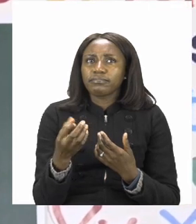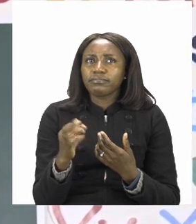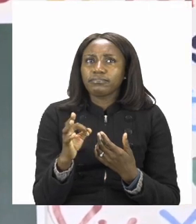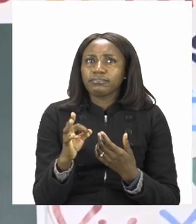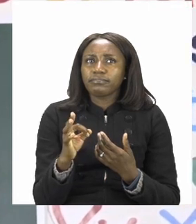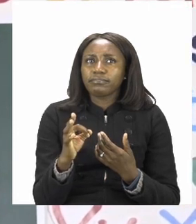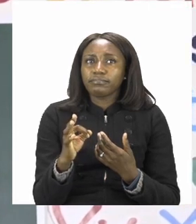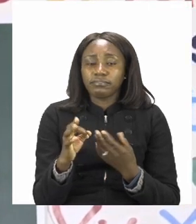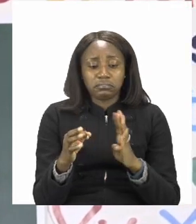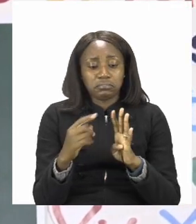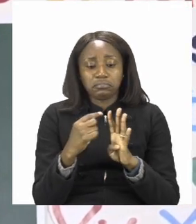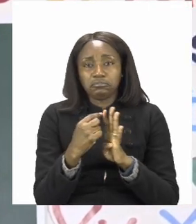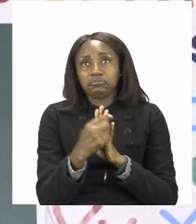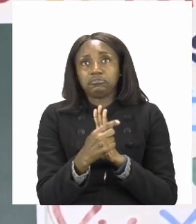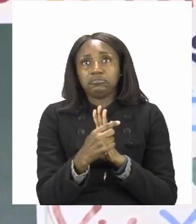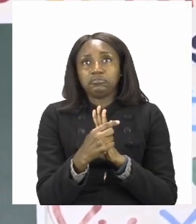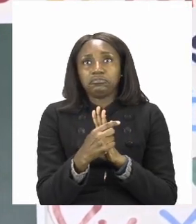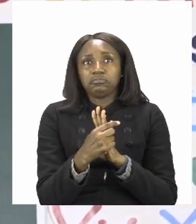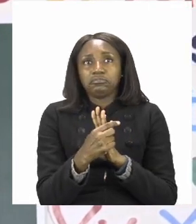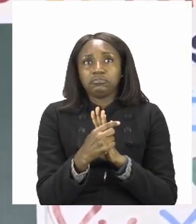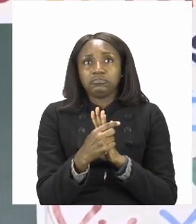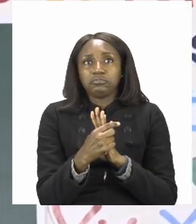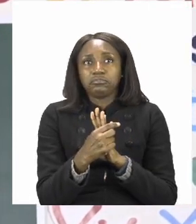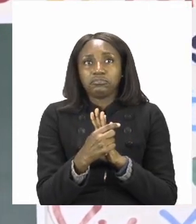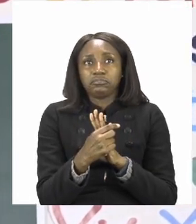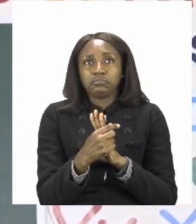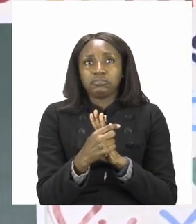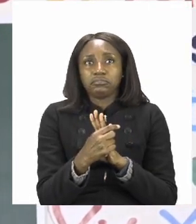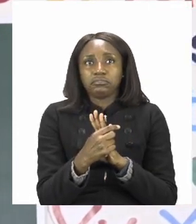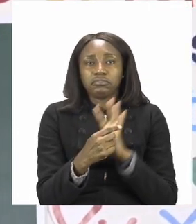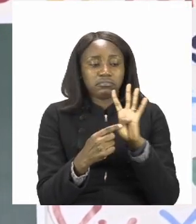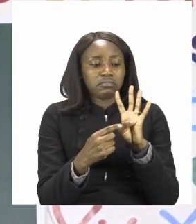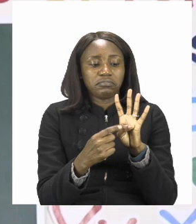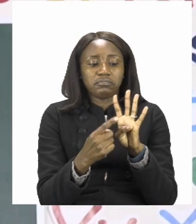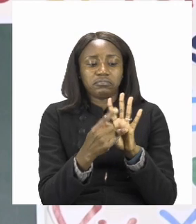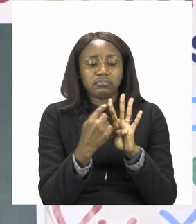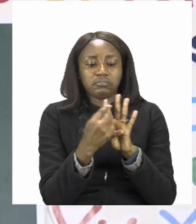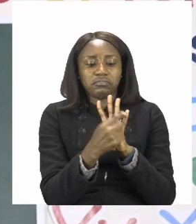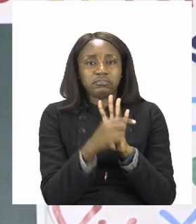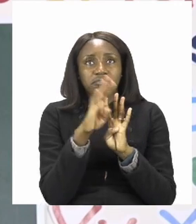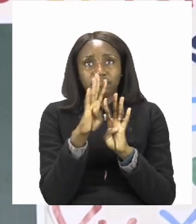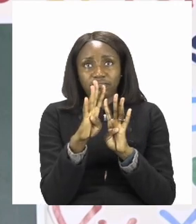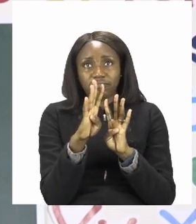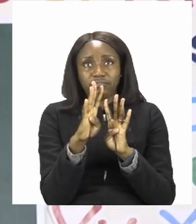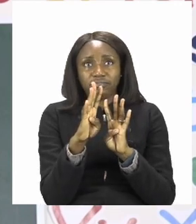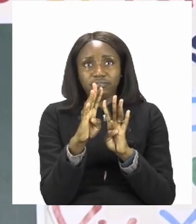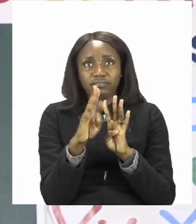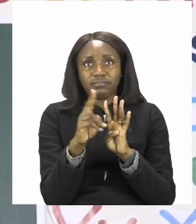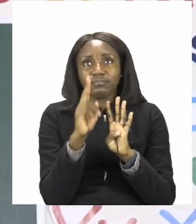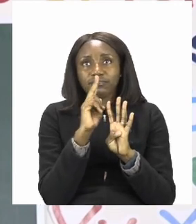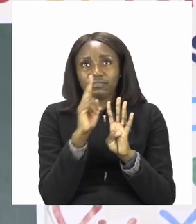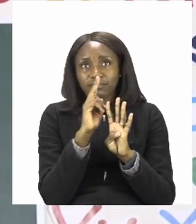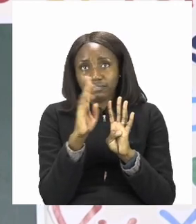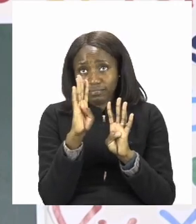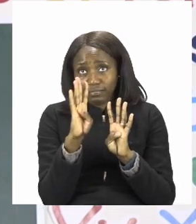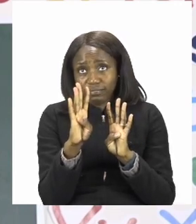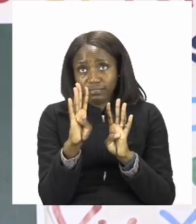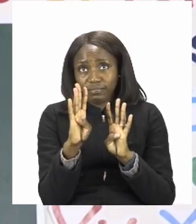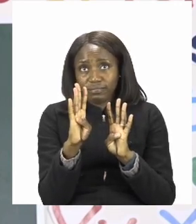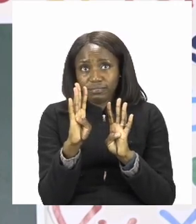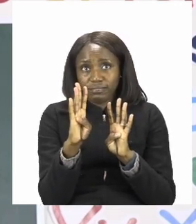9. So we have four fingers. That means that our answer